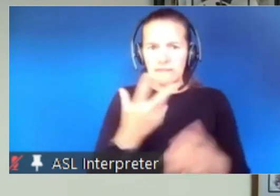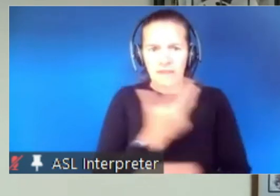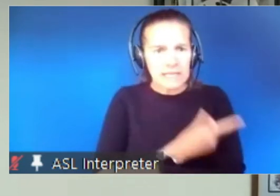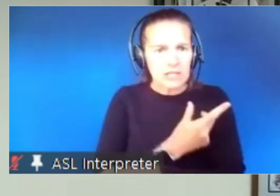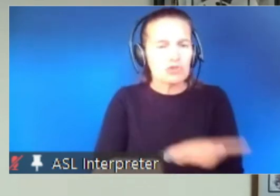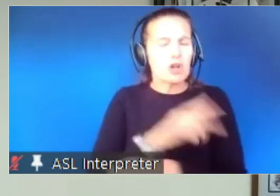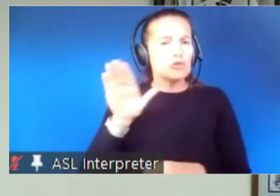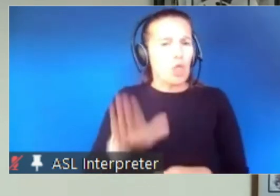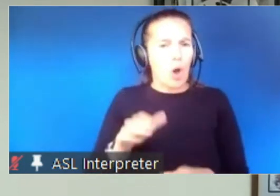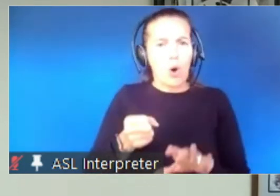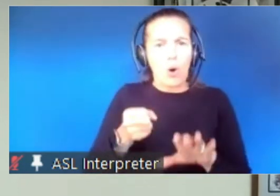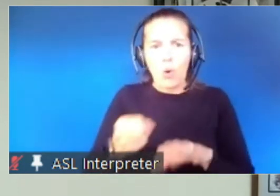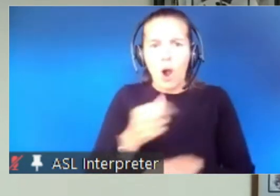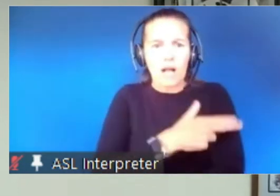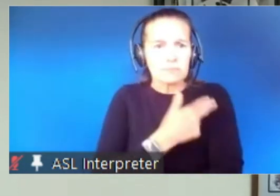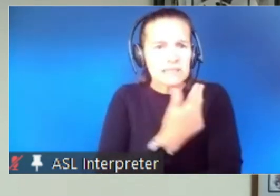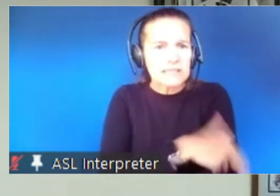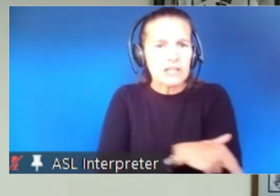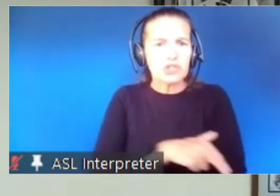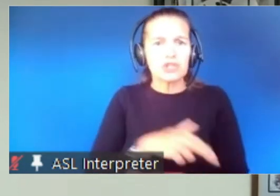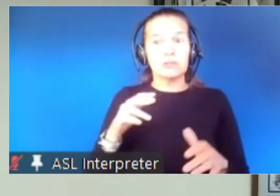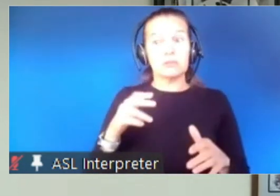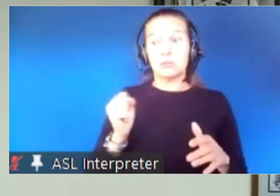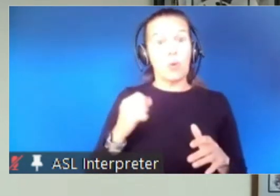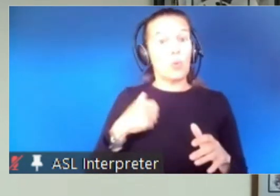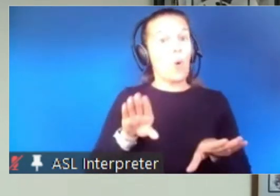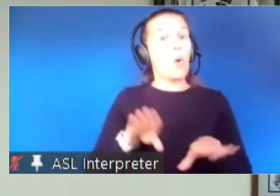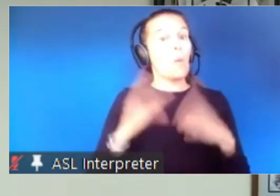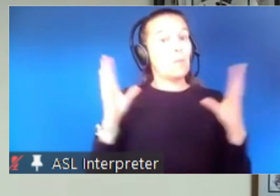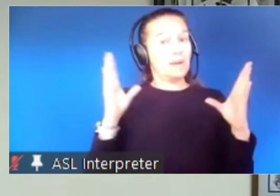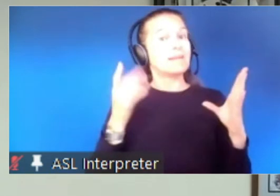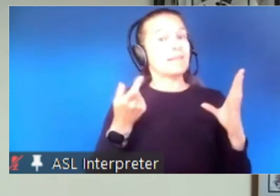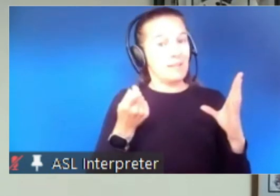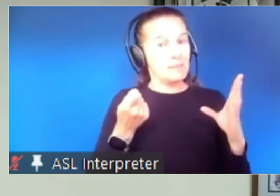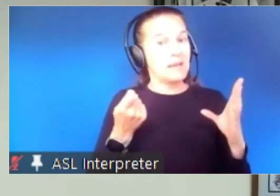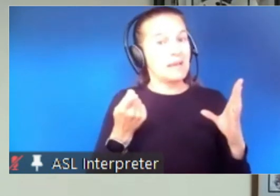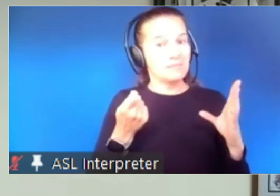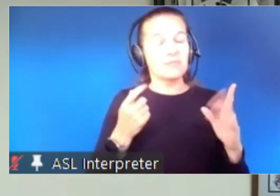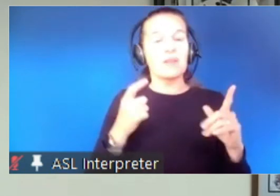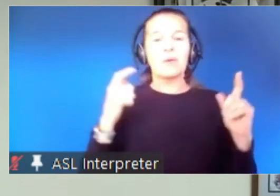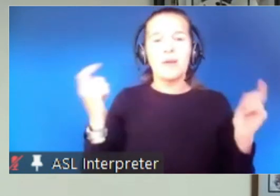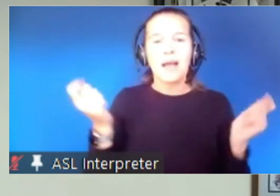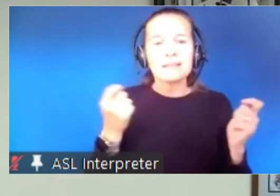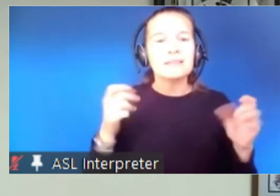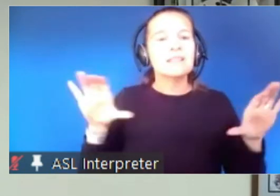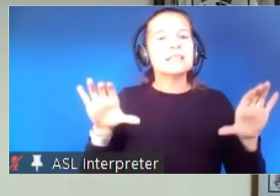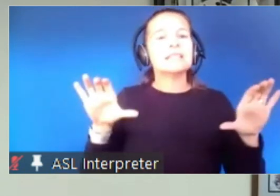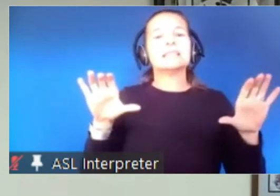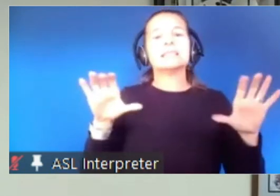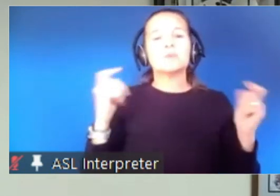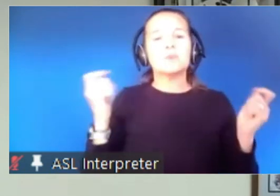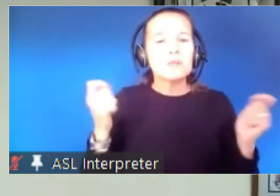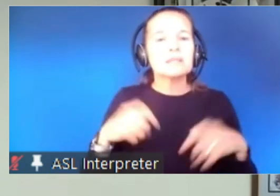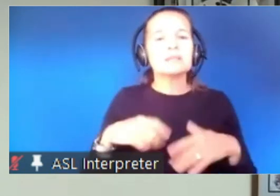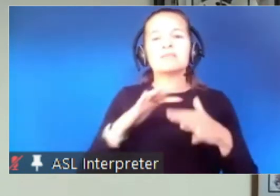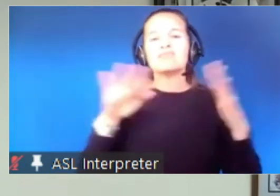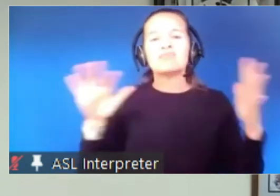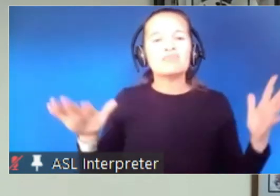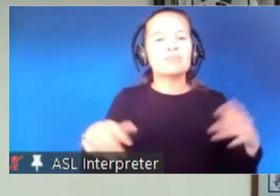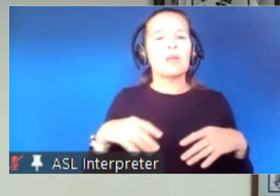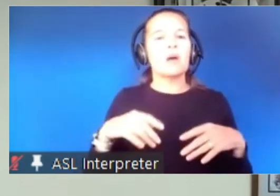tests so we're opening our economy our activities our reunions and we hope this will continue but